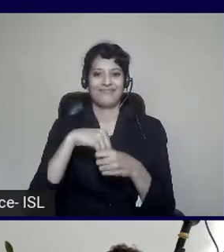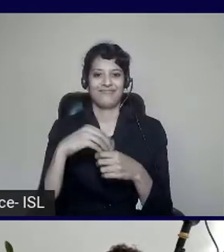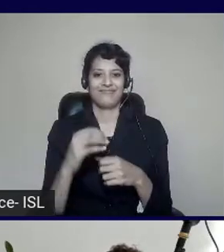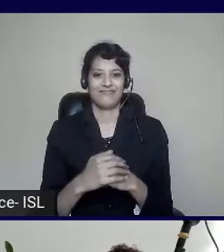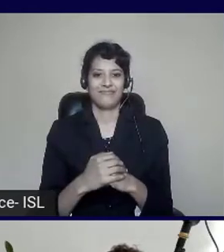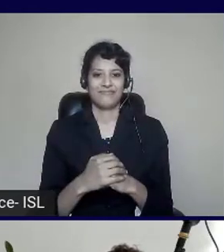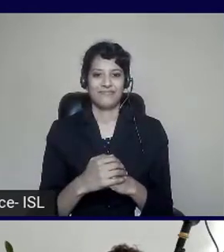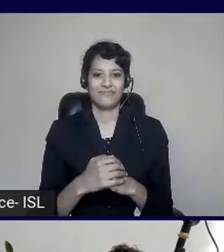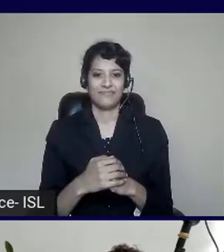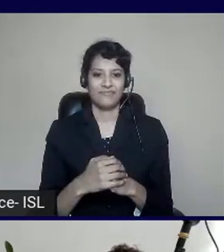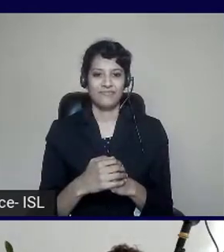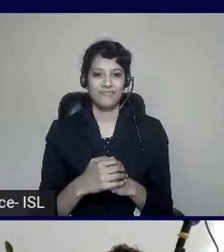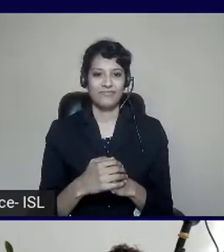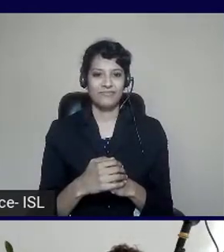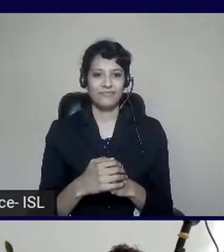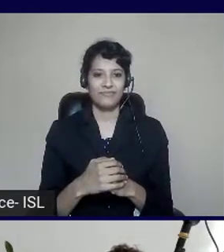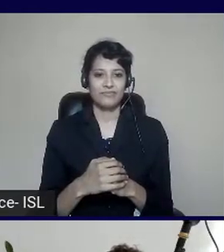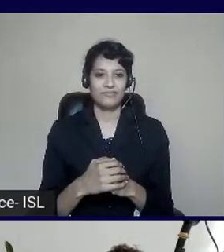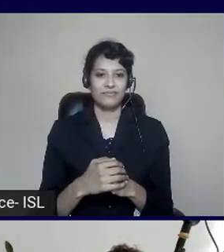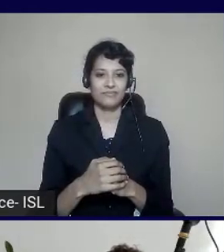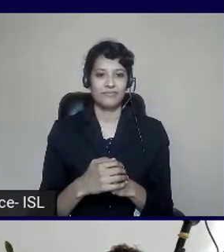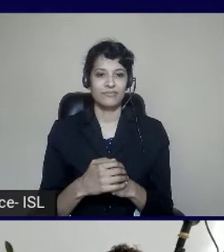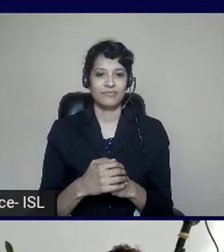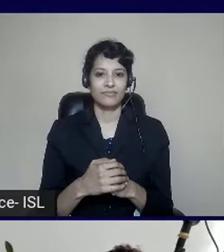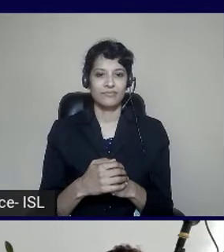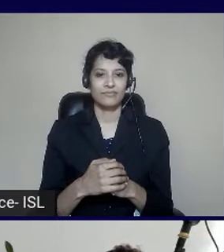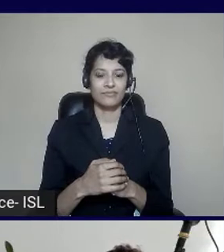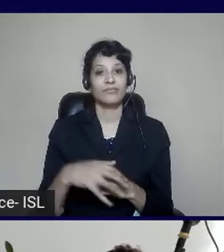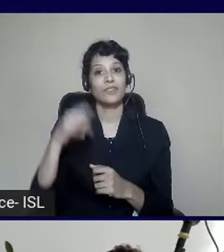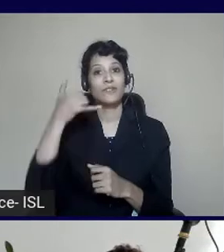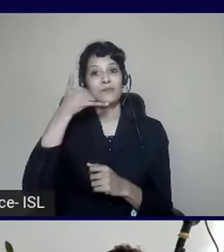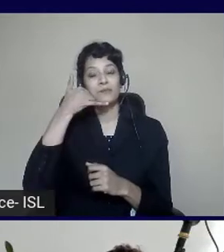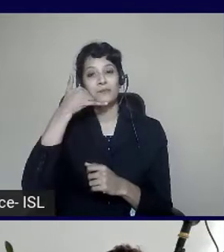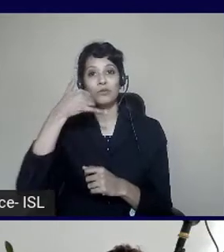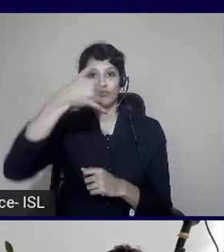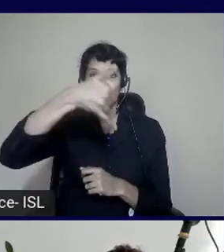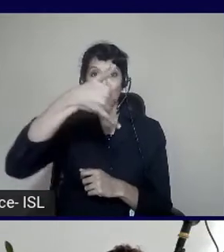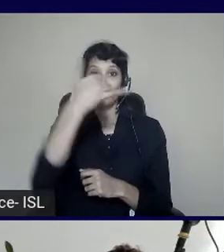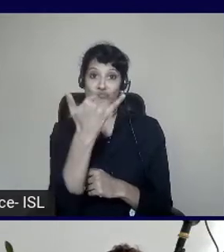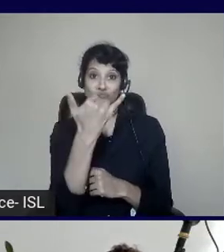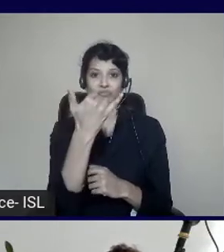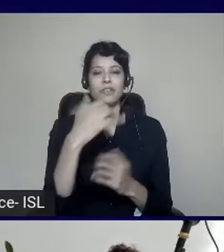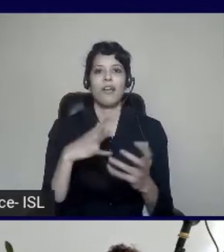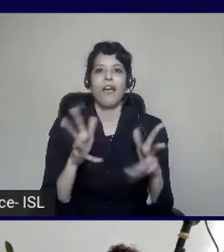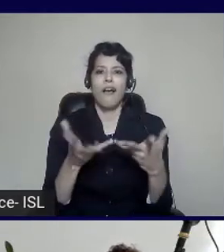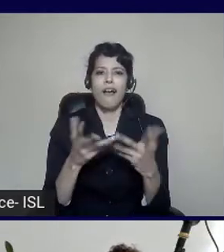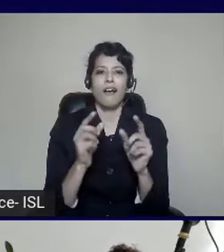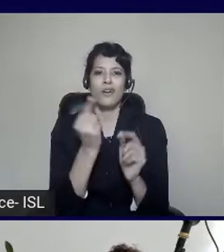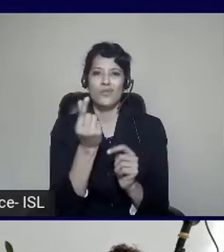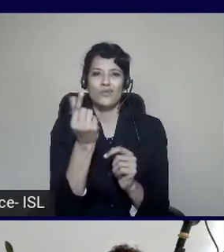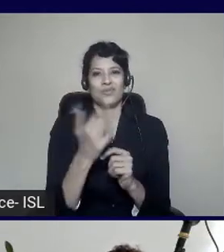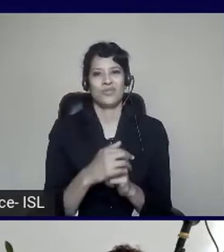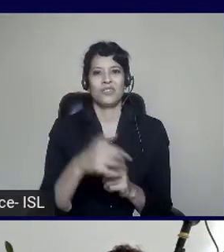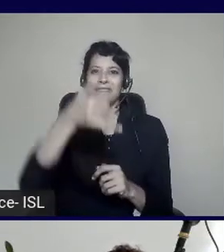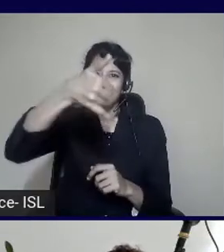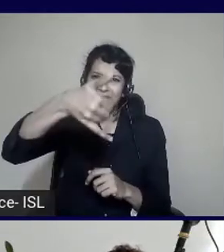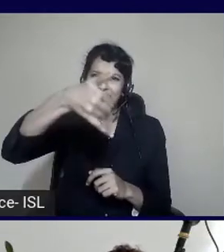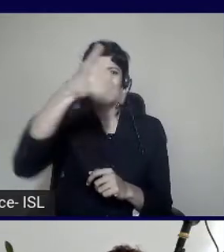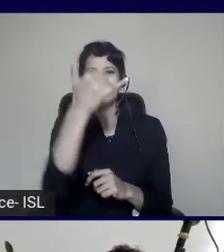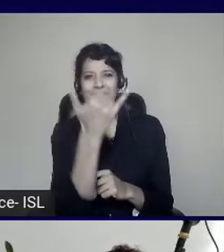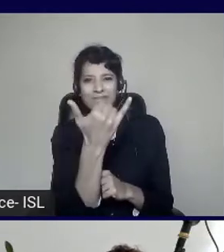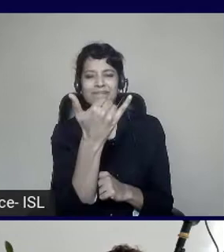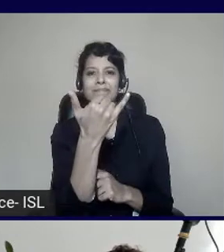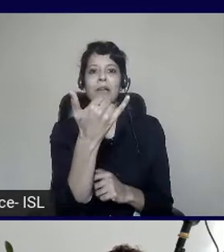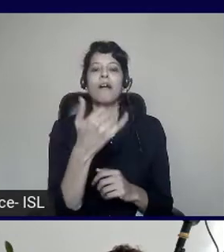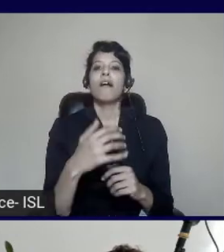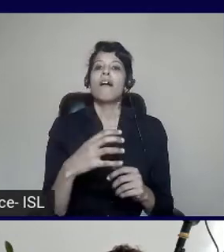phone and I change it from portrait to landscape. Now, that's an accessible feature because most people who have accessible requirements